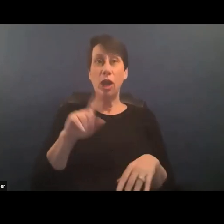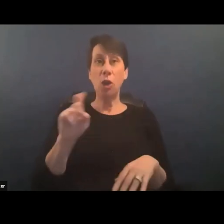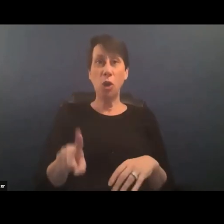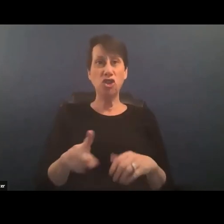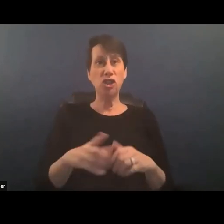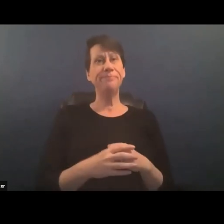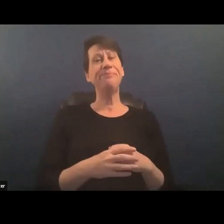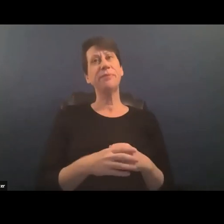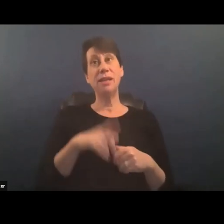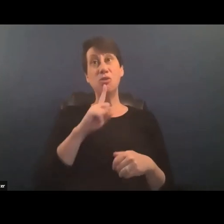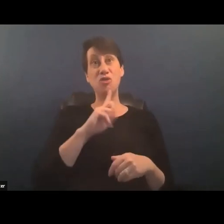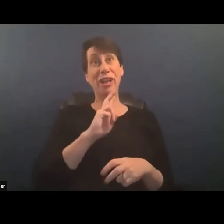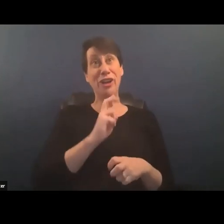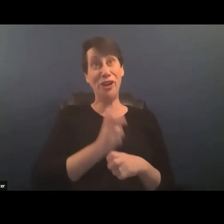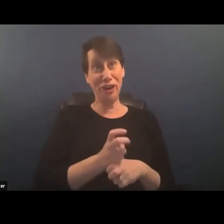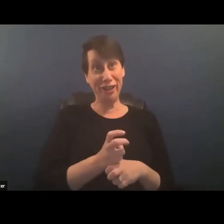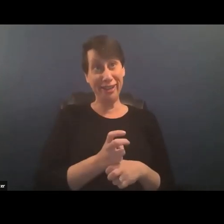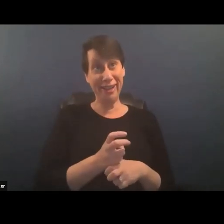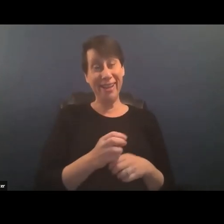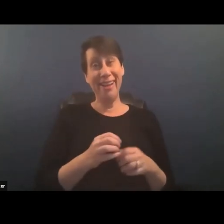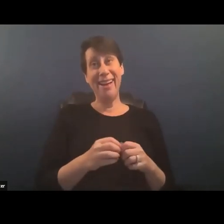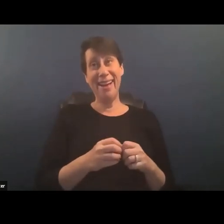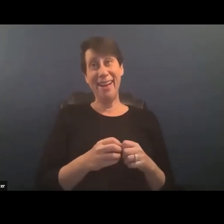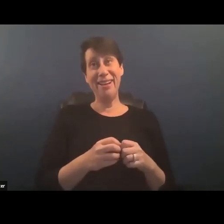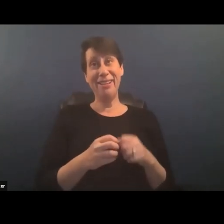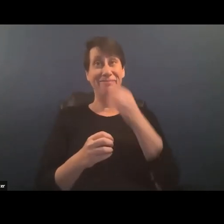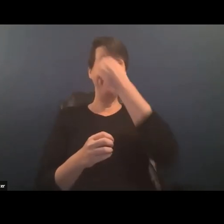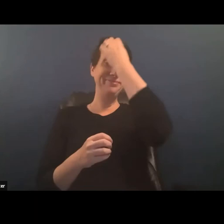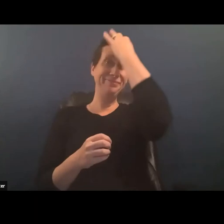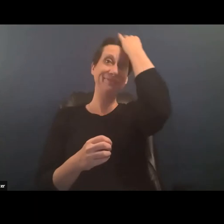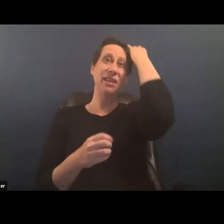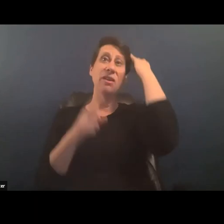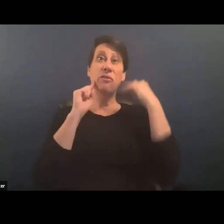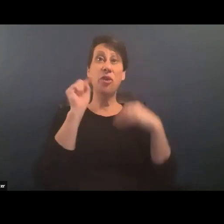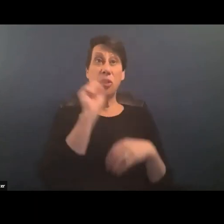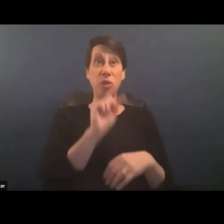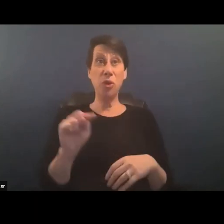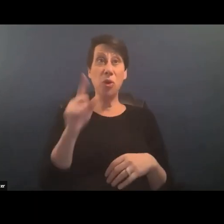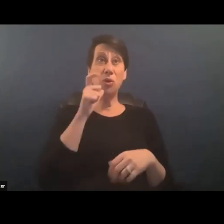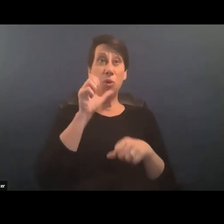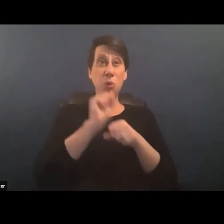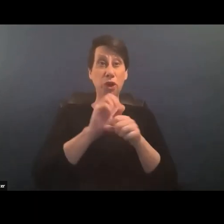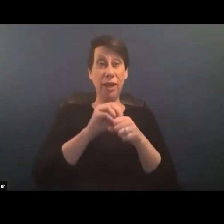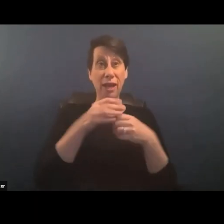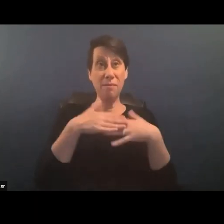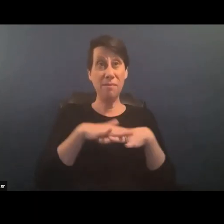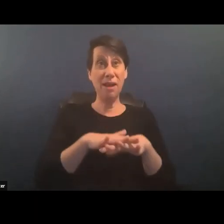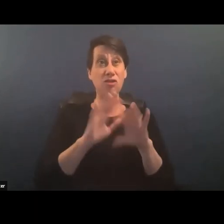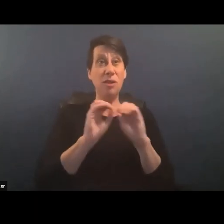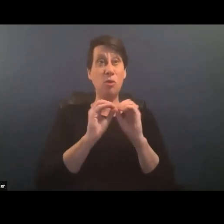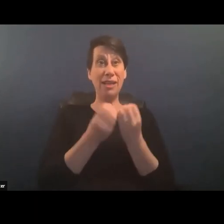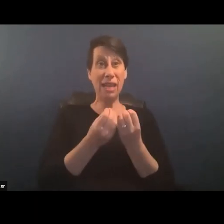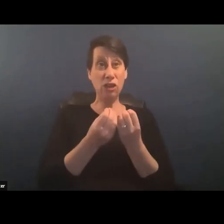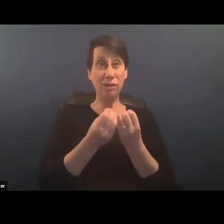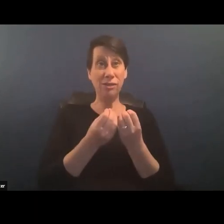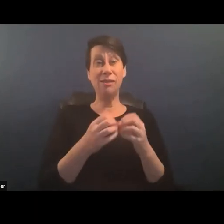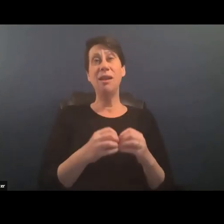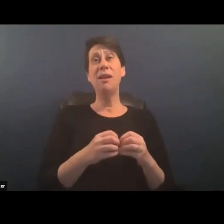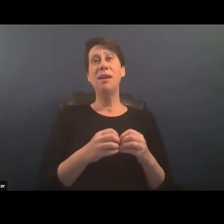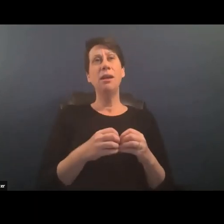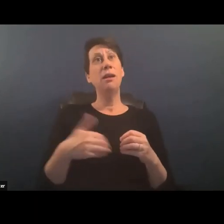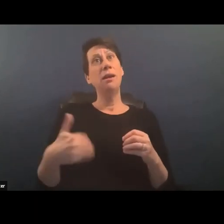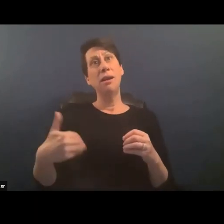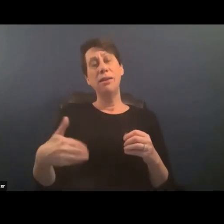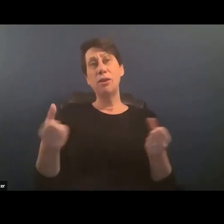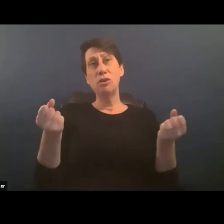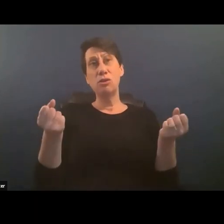really hard um what i'll say is that particularly for those of us who are working in mainstream organizations there are so